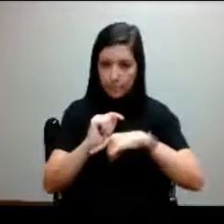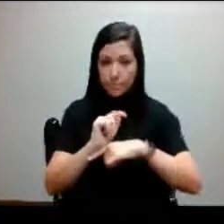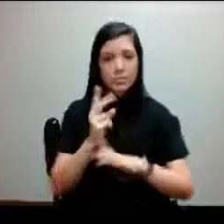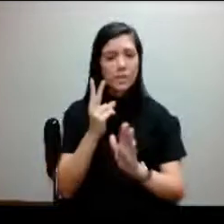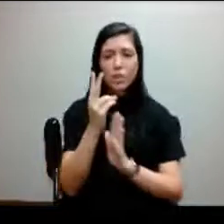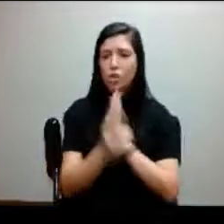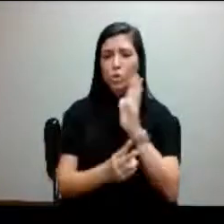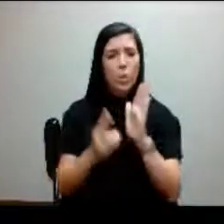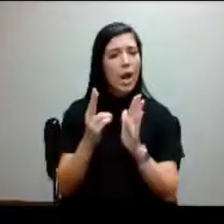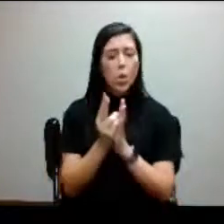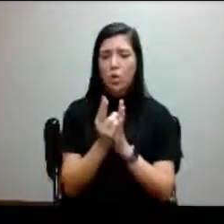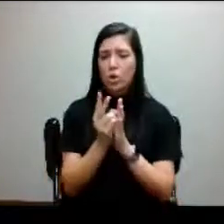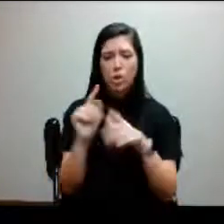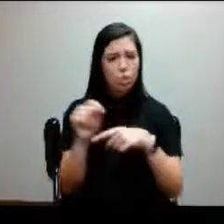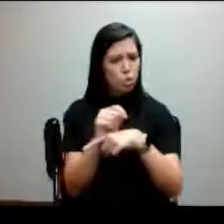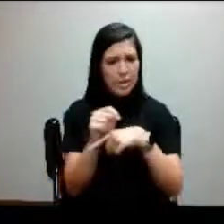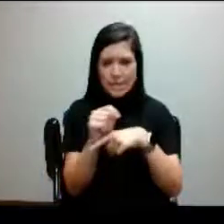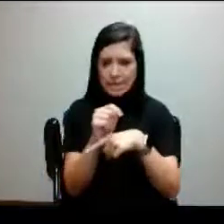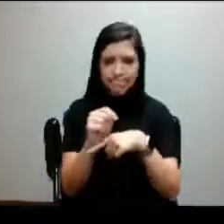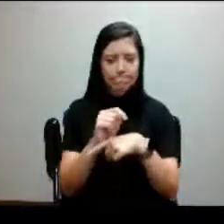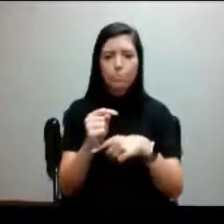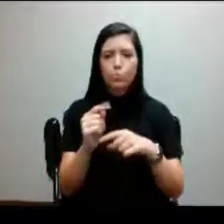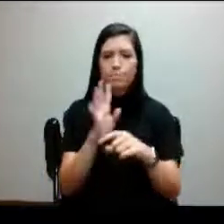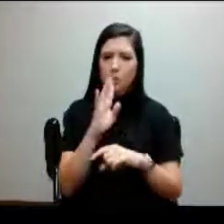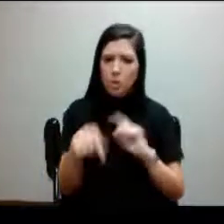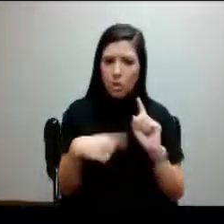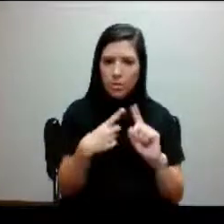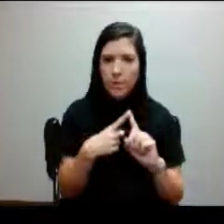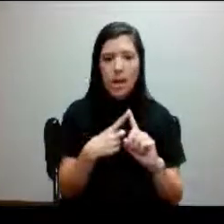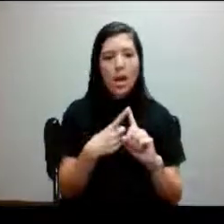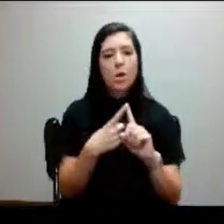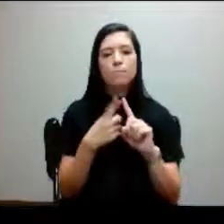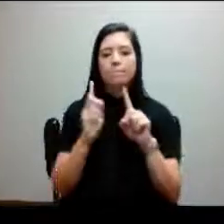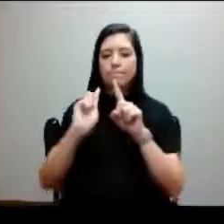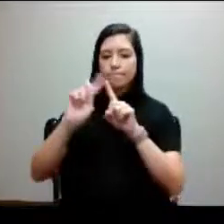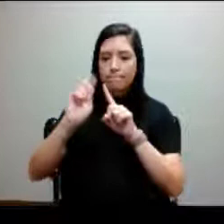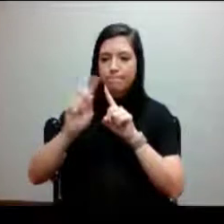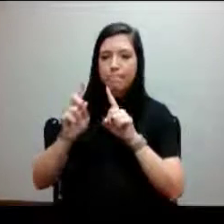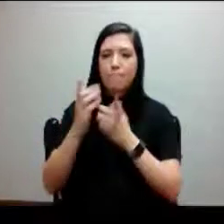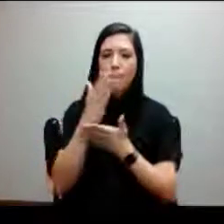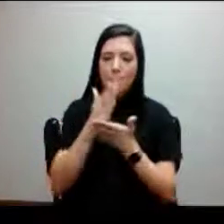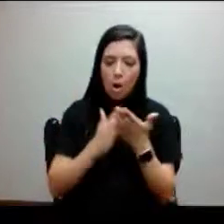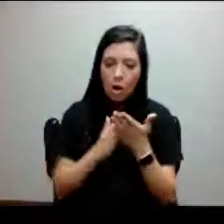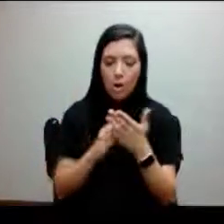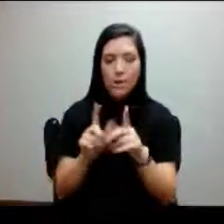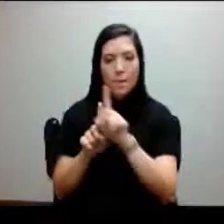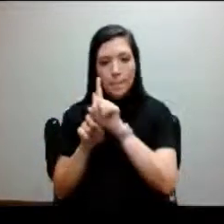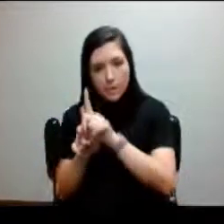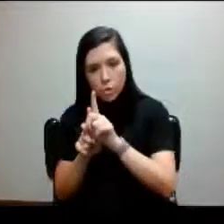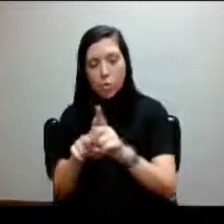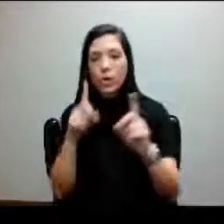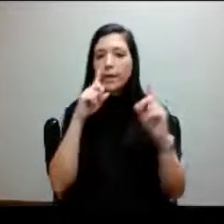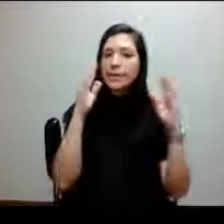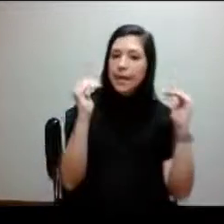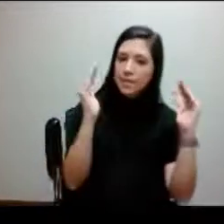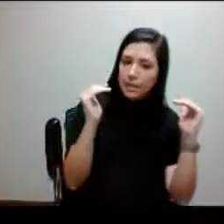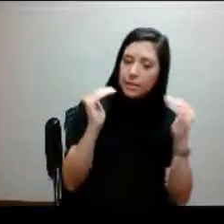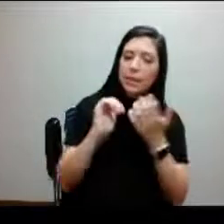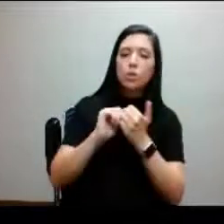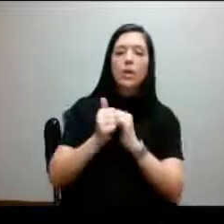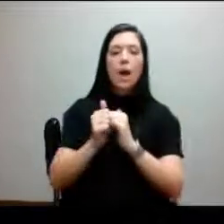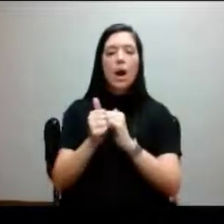hour rigorous training where we talk to you about, you know, the different aspects of mentoring, some of the expectations, how to create